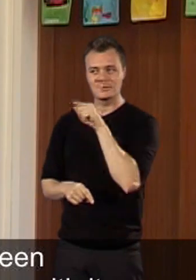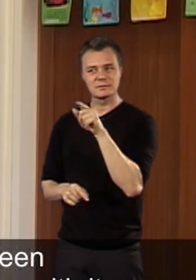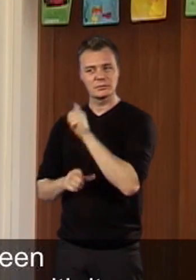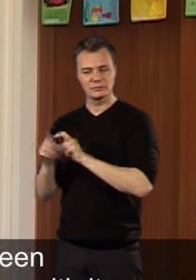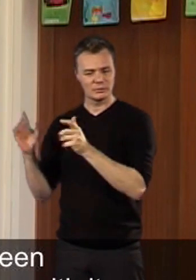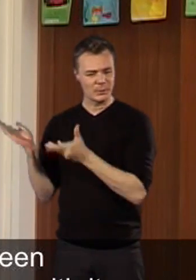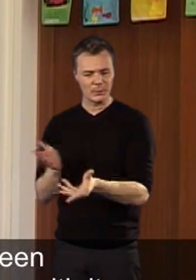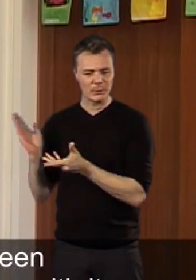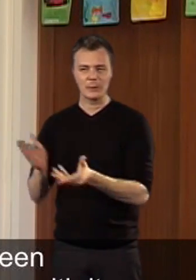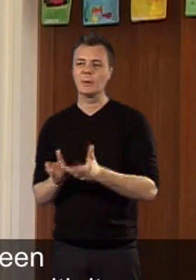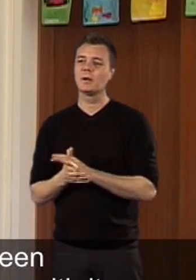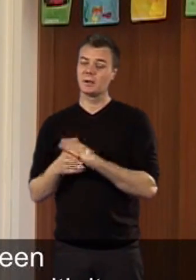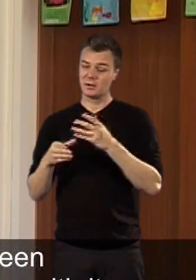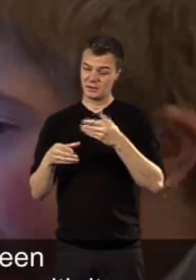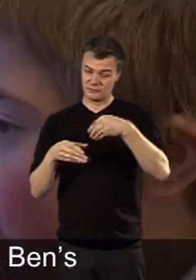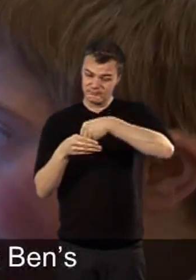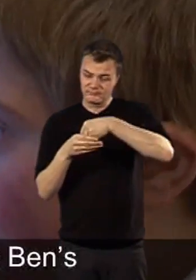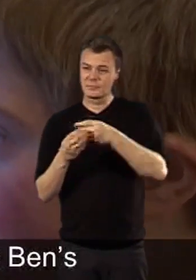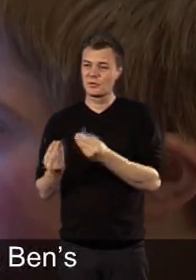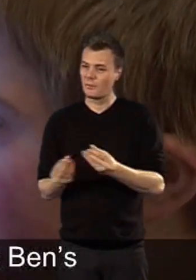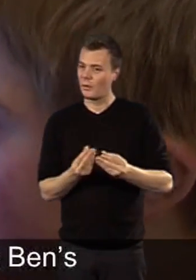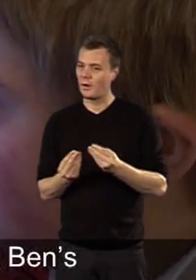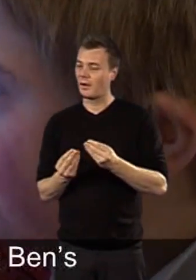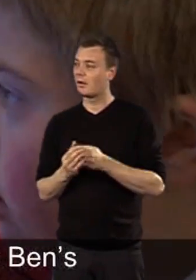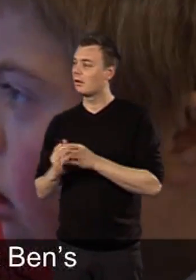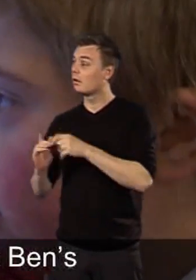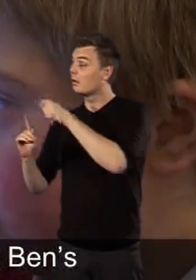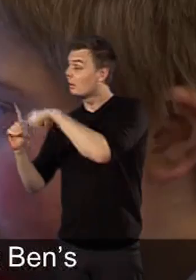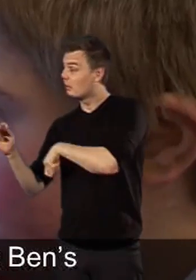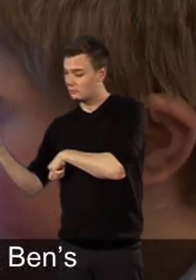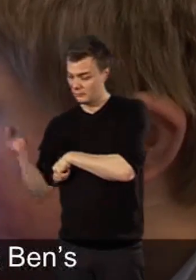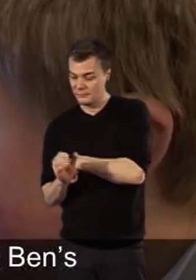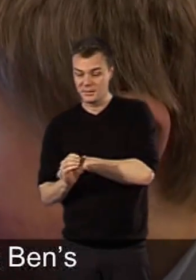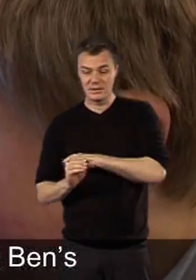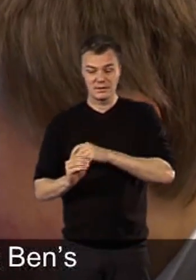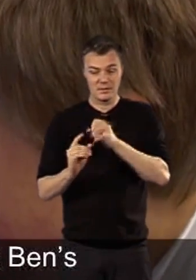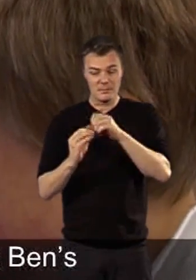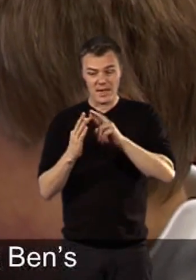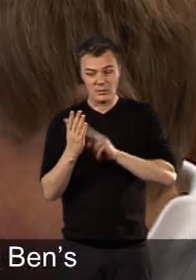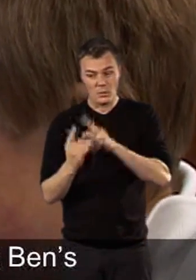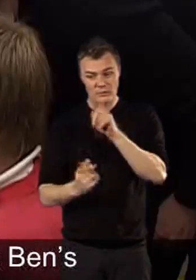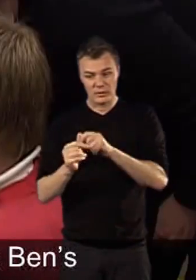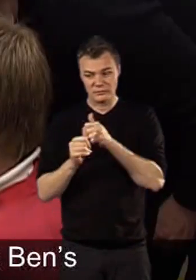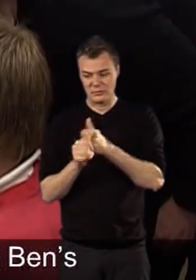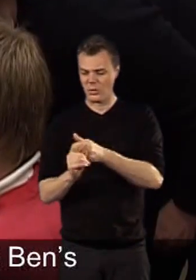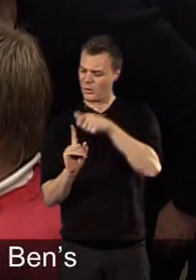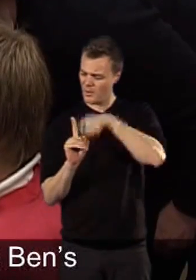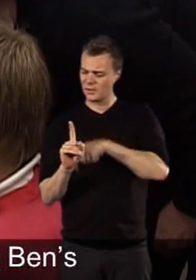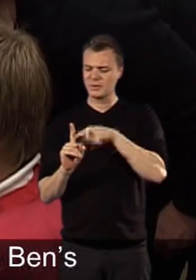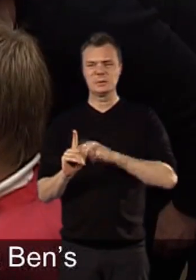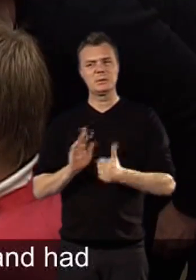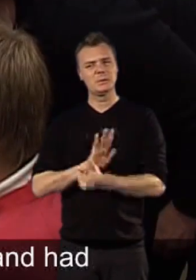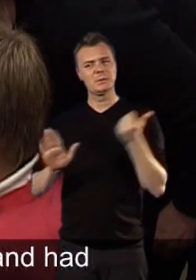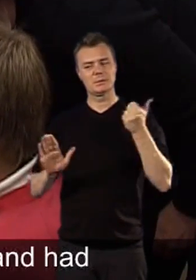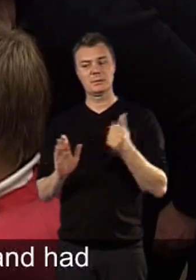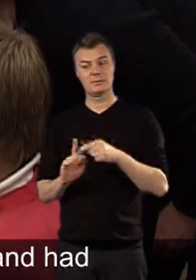and the software that goes with it. They appointed a superb person as Ben's one-to-one support and she